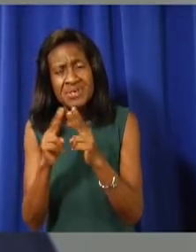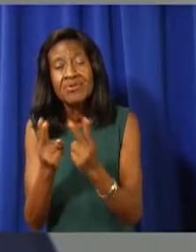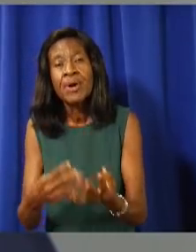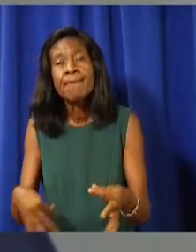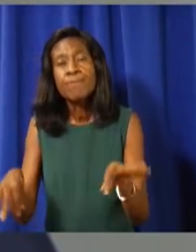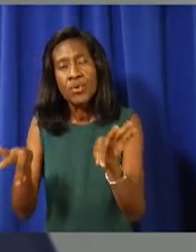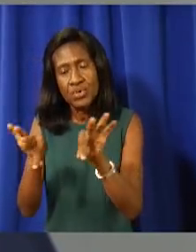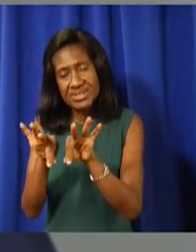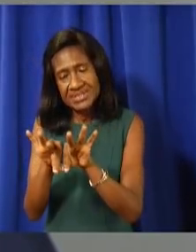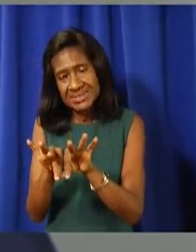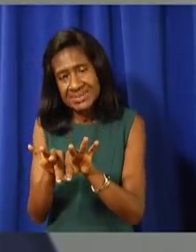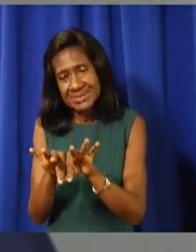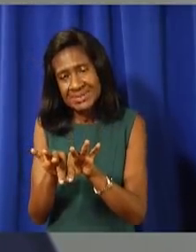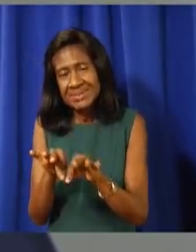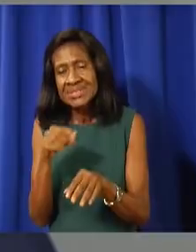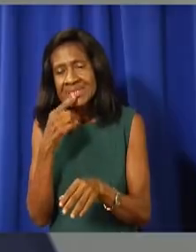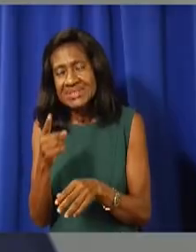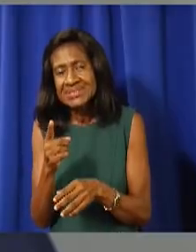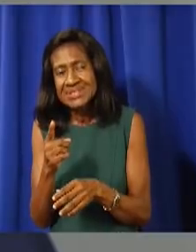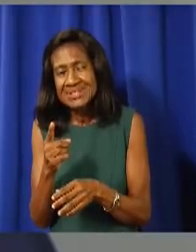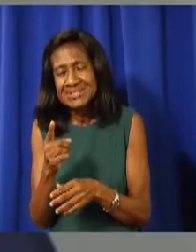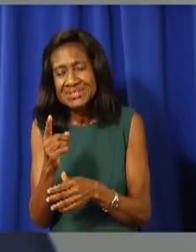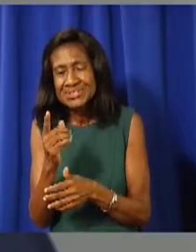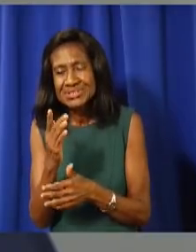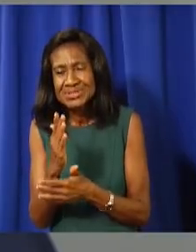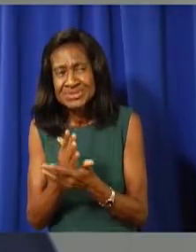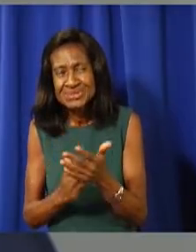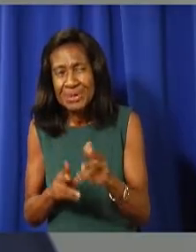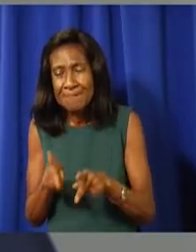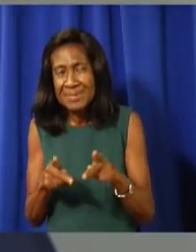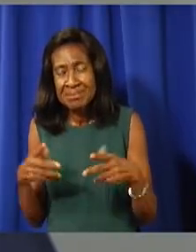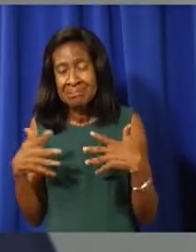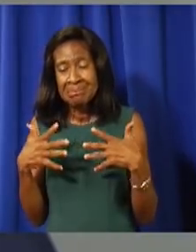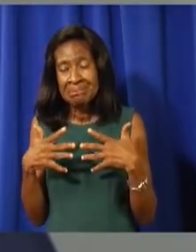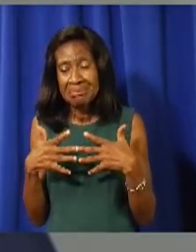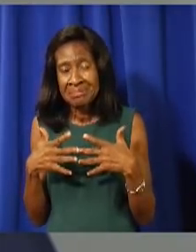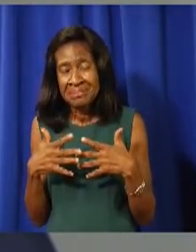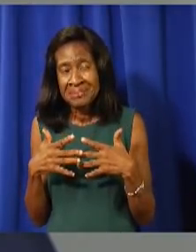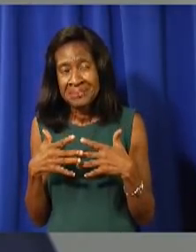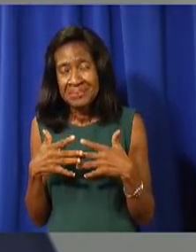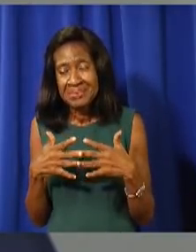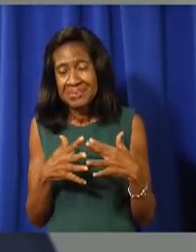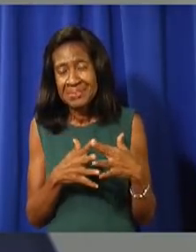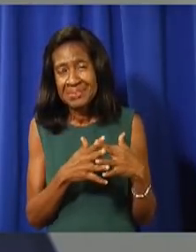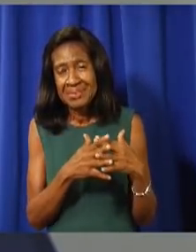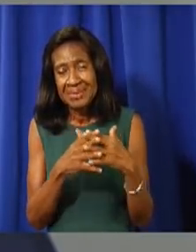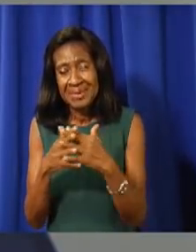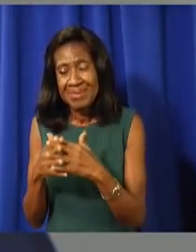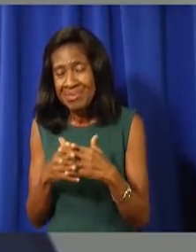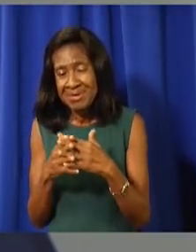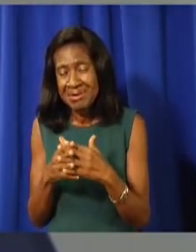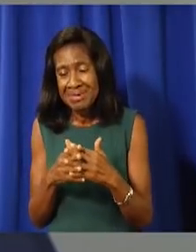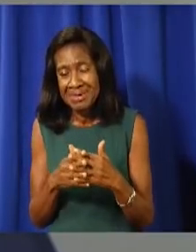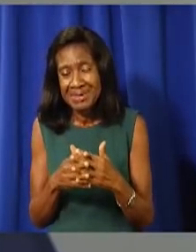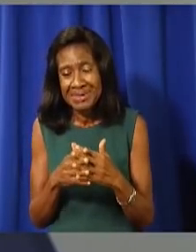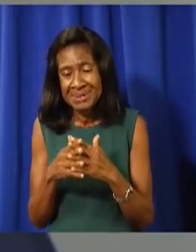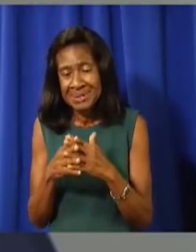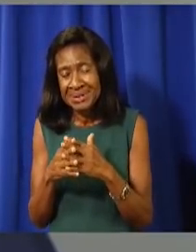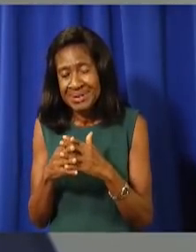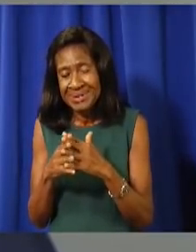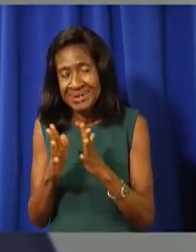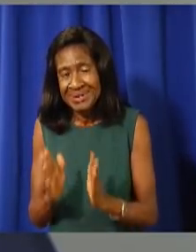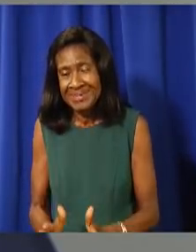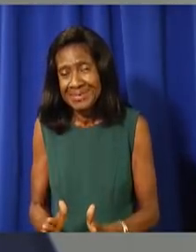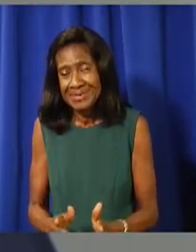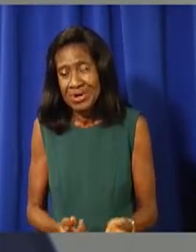I know a lot of fear about, okay, tomorrow, um, Americans, or anybody for that fact, can travel here of destinations that are